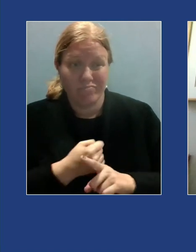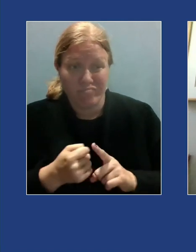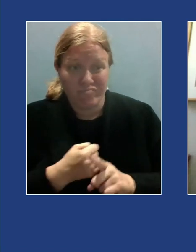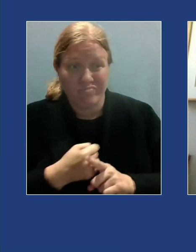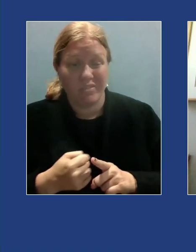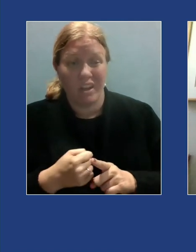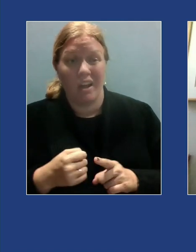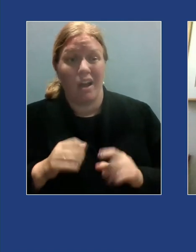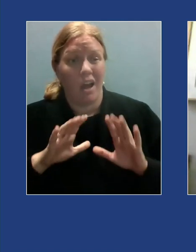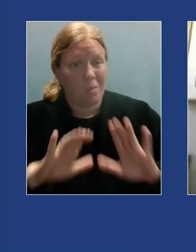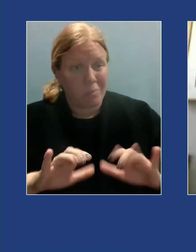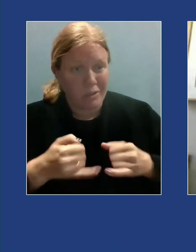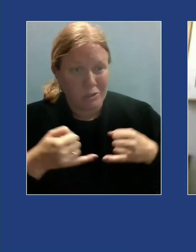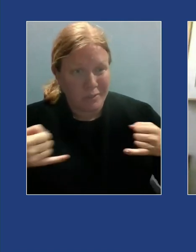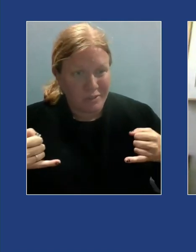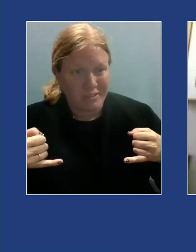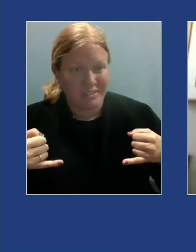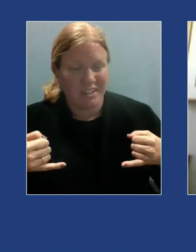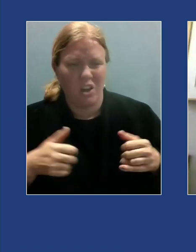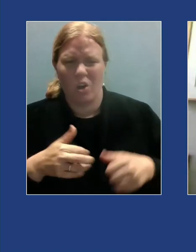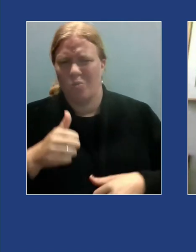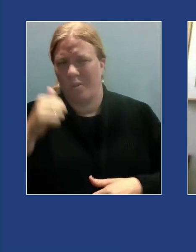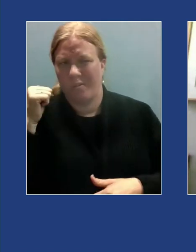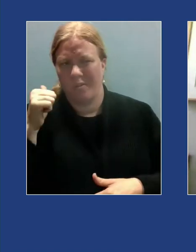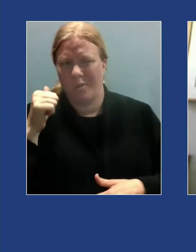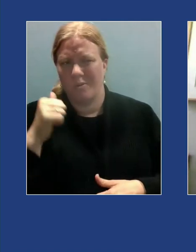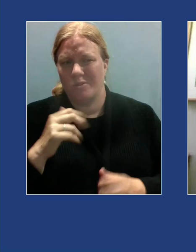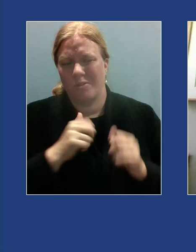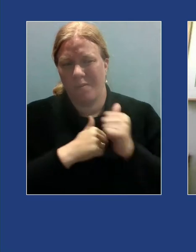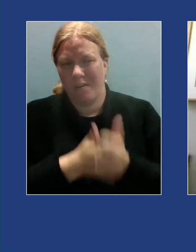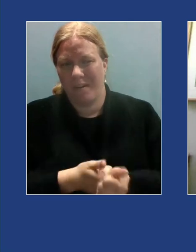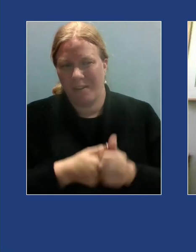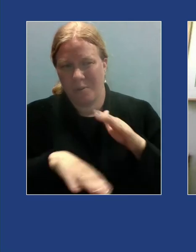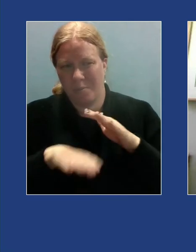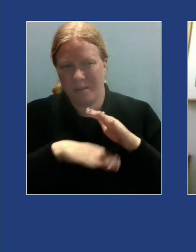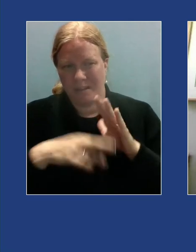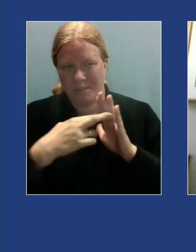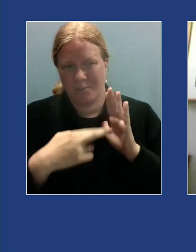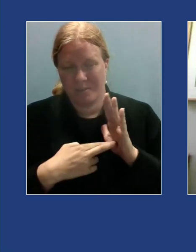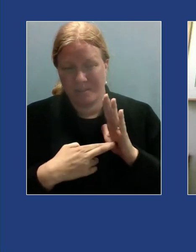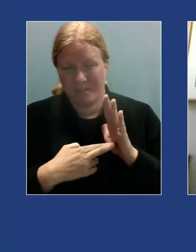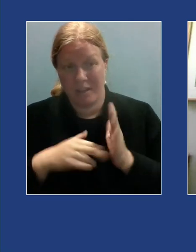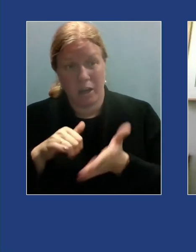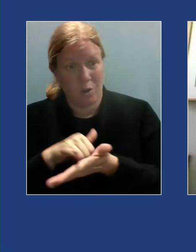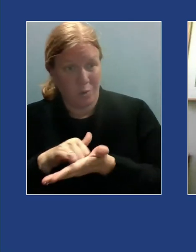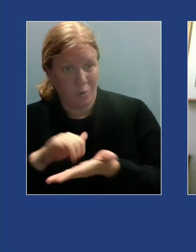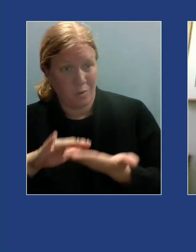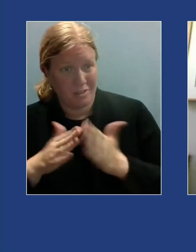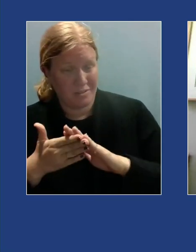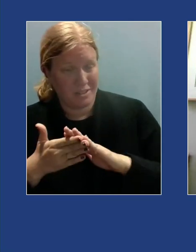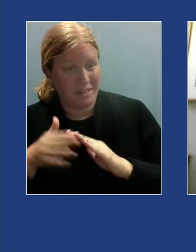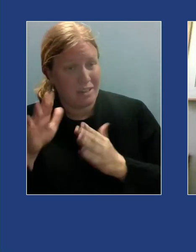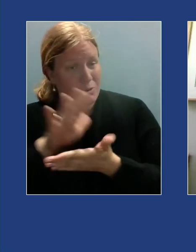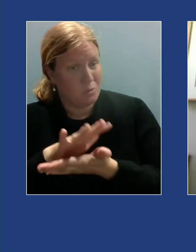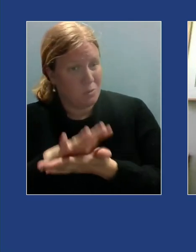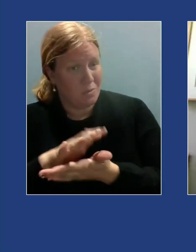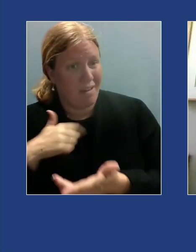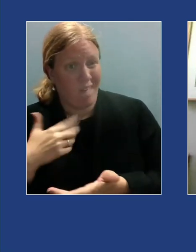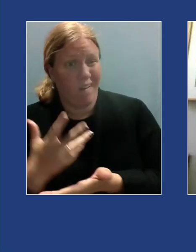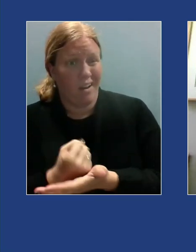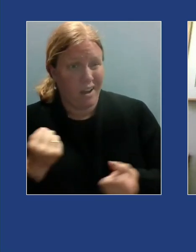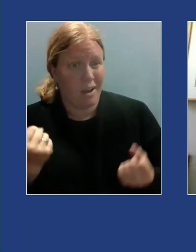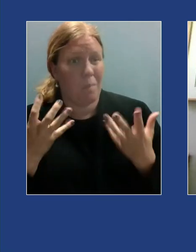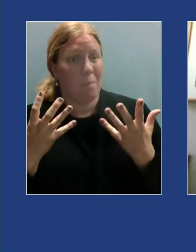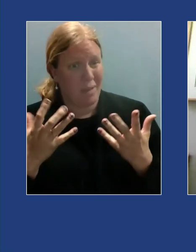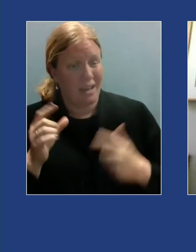as a teenager I got multiple piercings in downtown New York City where I was in school at the time I actually thought I could hide my